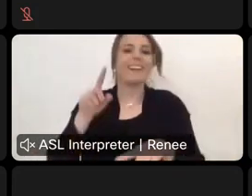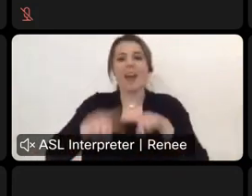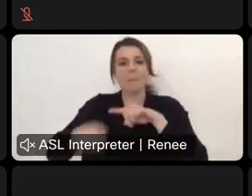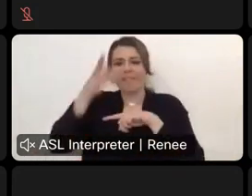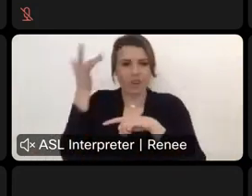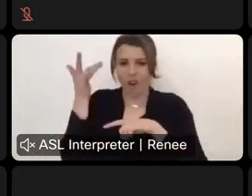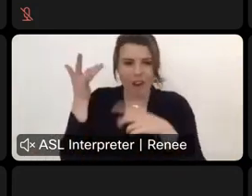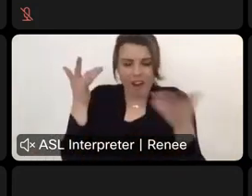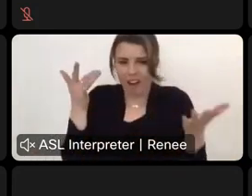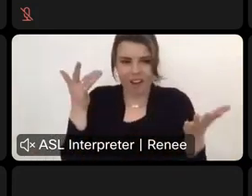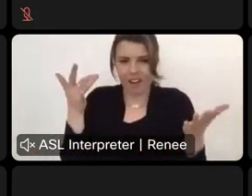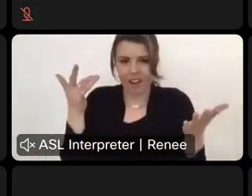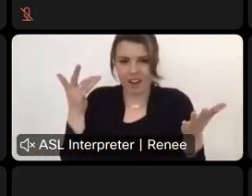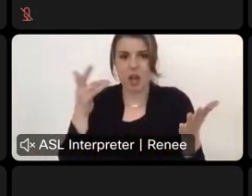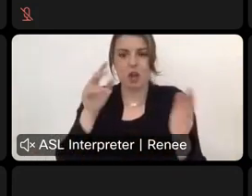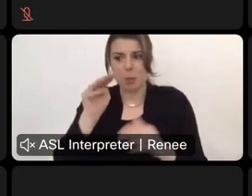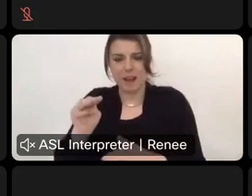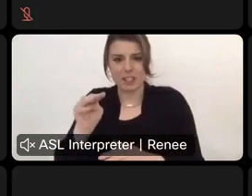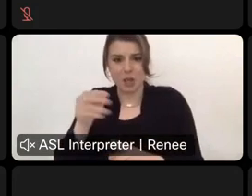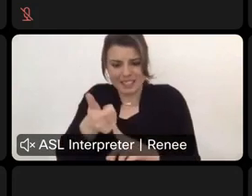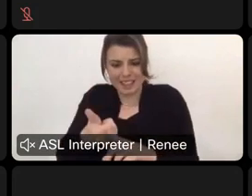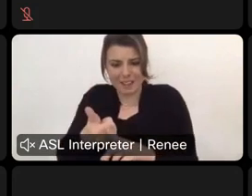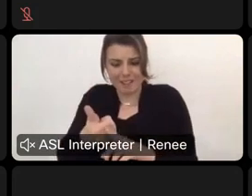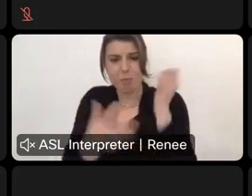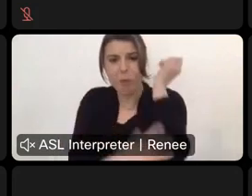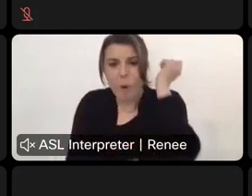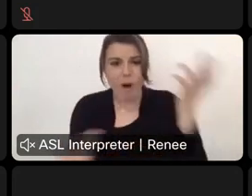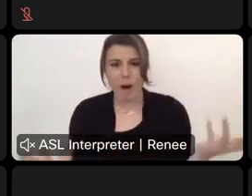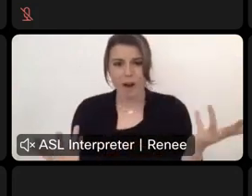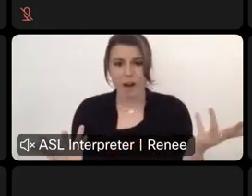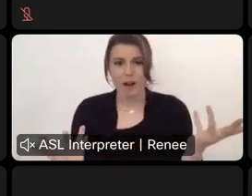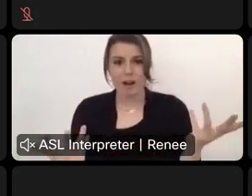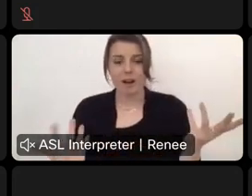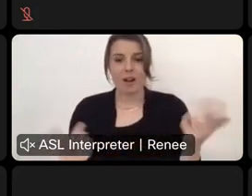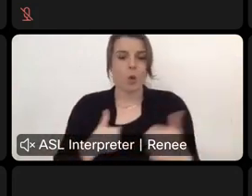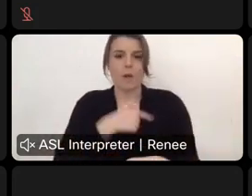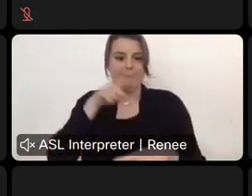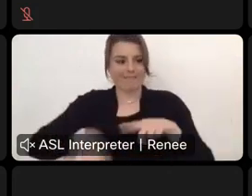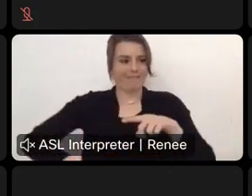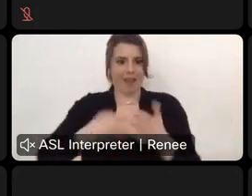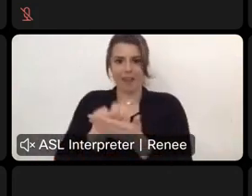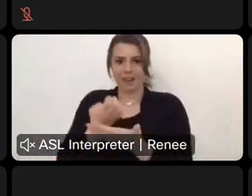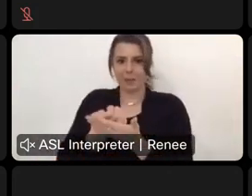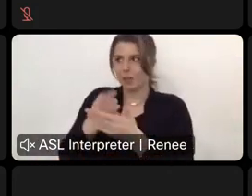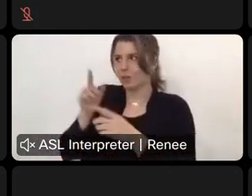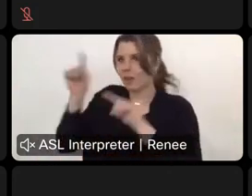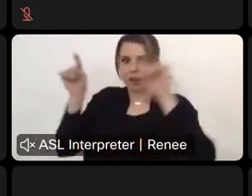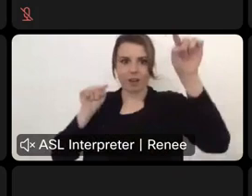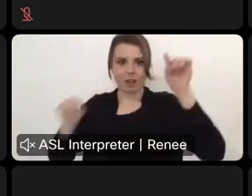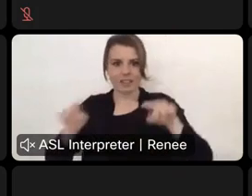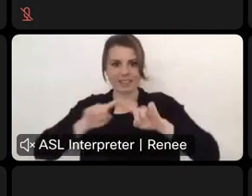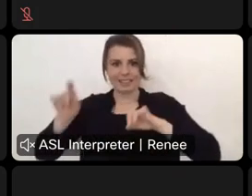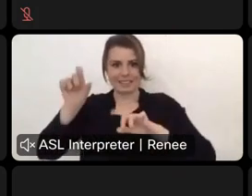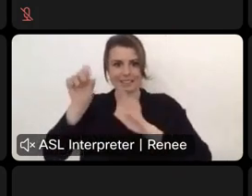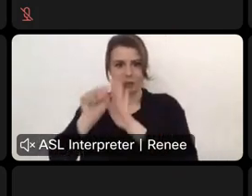that there is New Mexico is a poor state. And in many ways we can't compare our economic status to our neighboring states or many other states across the